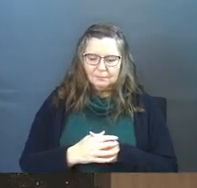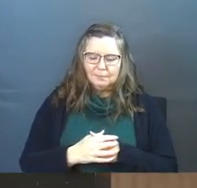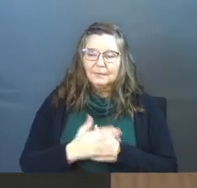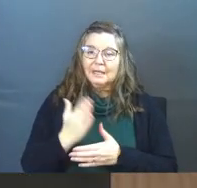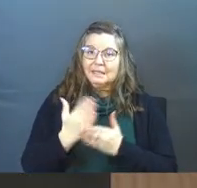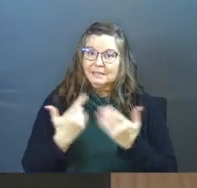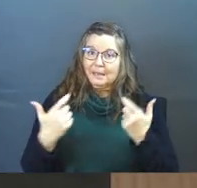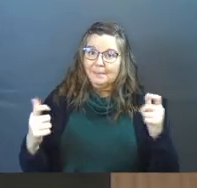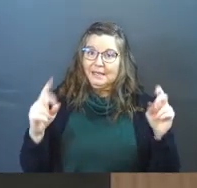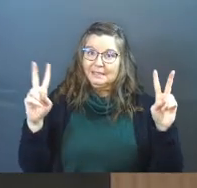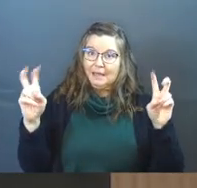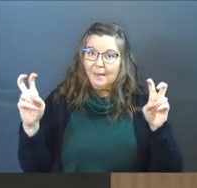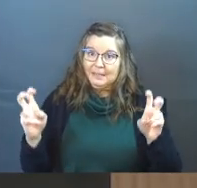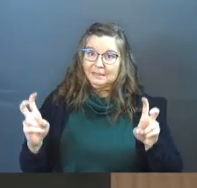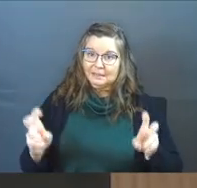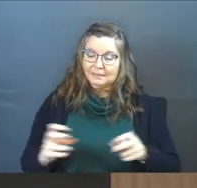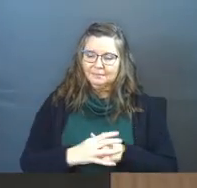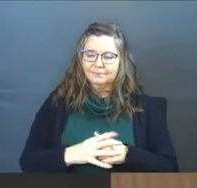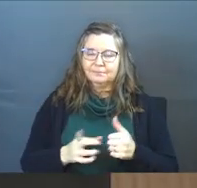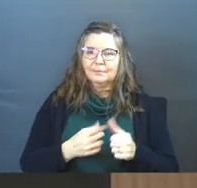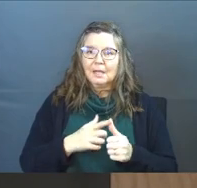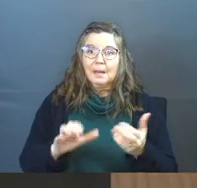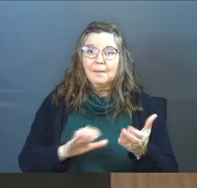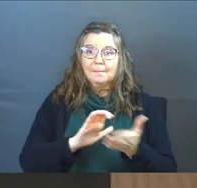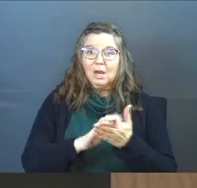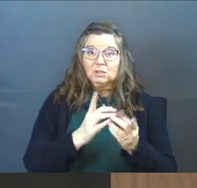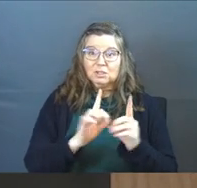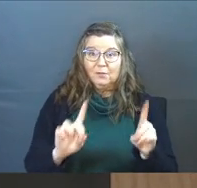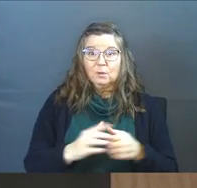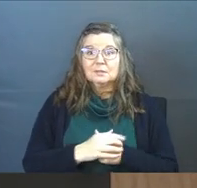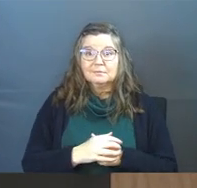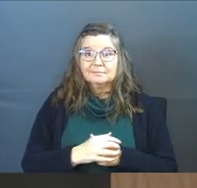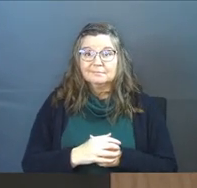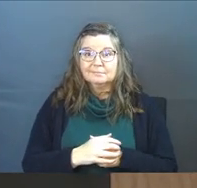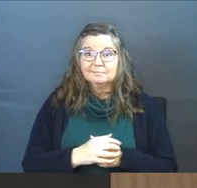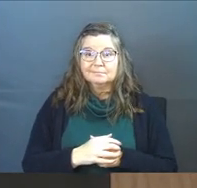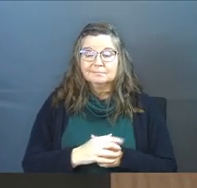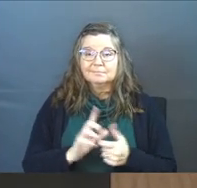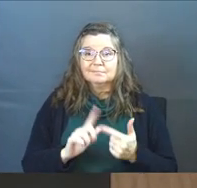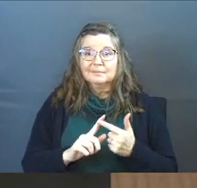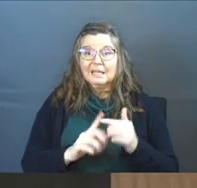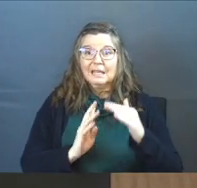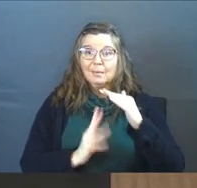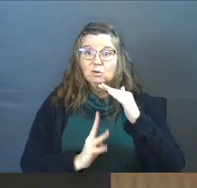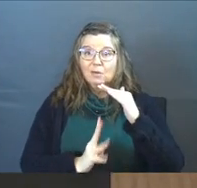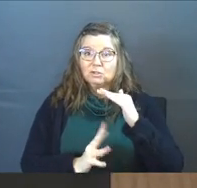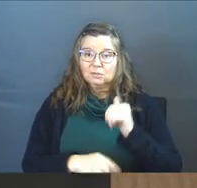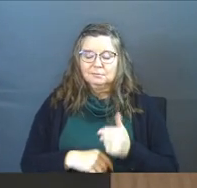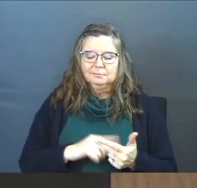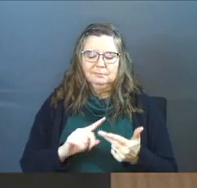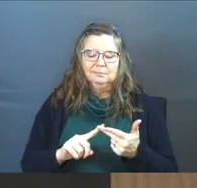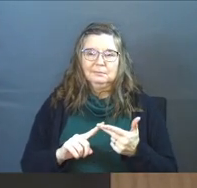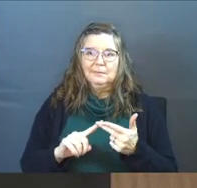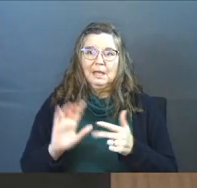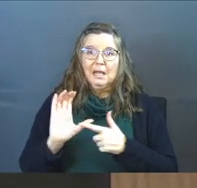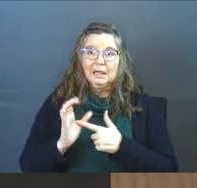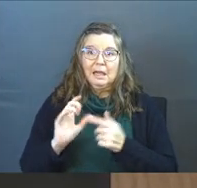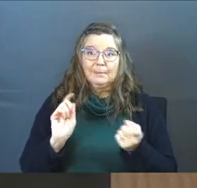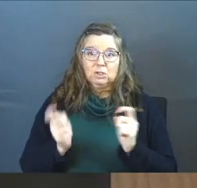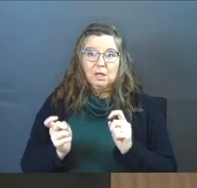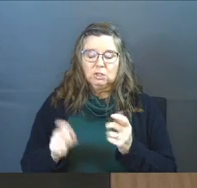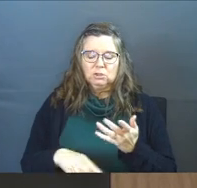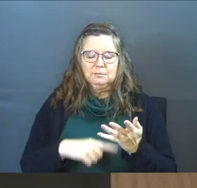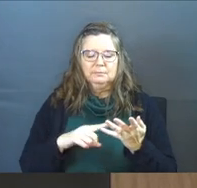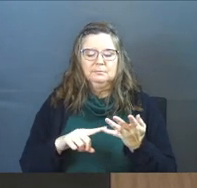Here's some big topics. How about marriage and divorce? Immigration? Climate change?